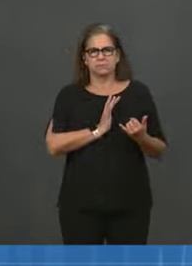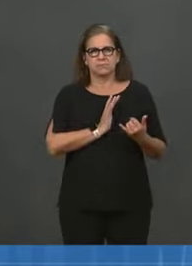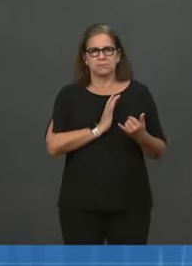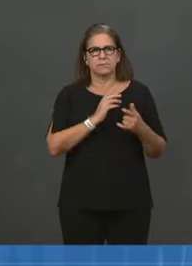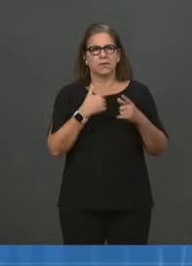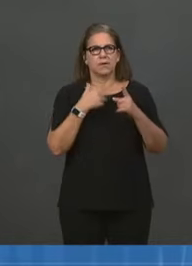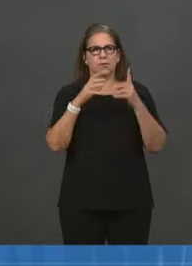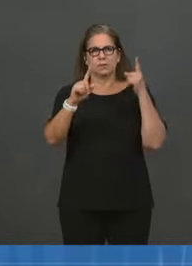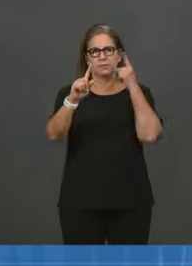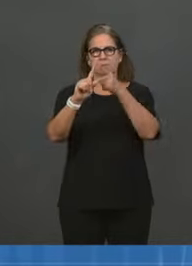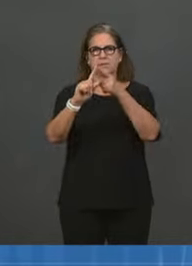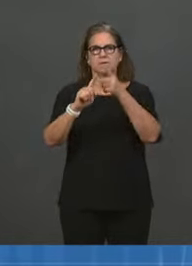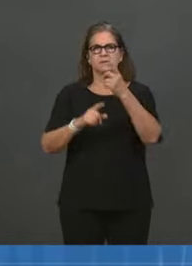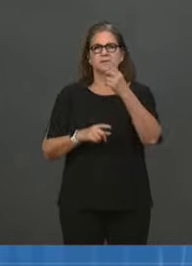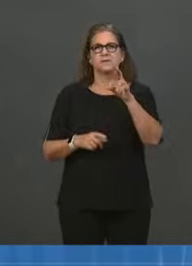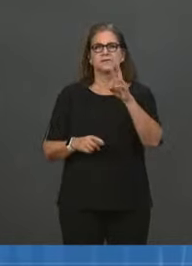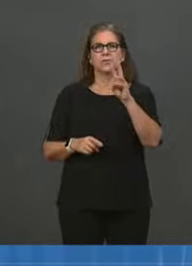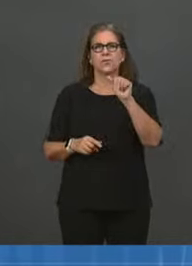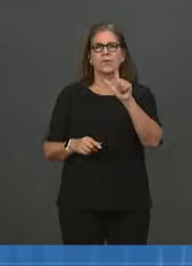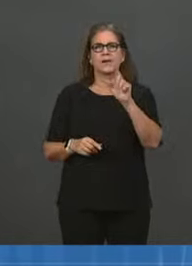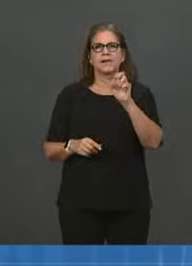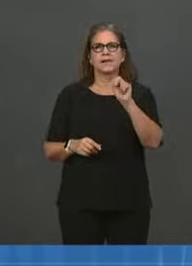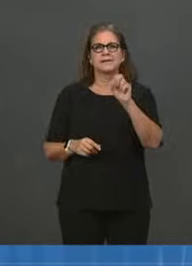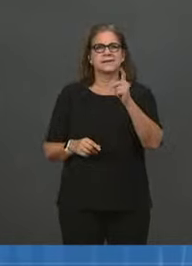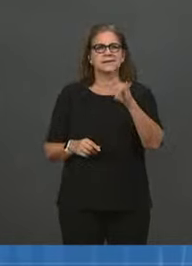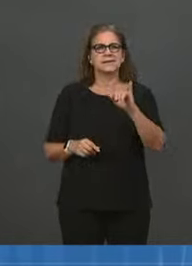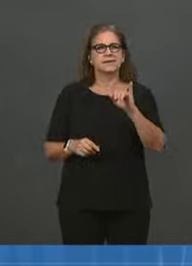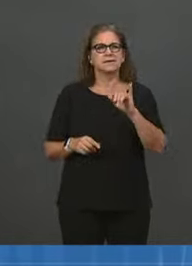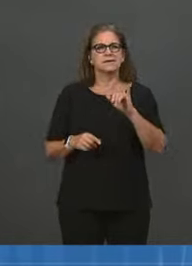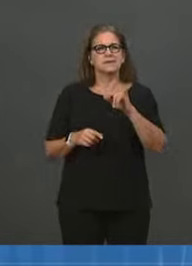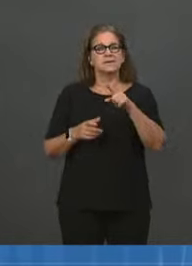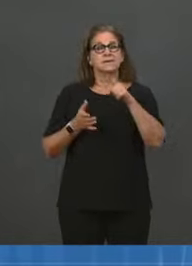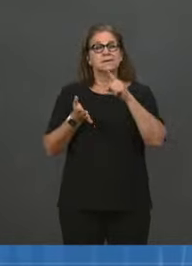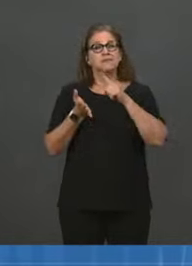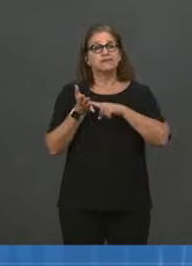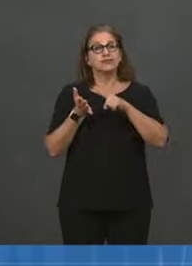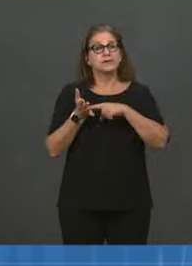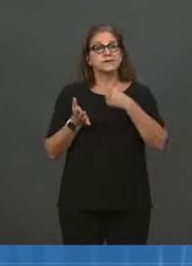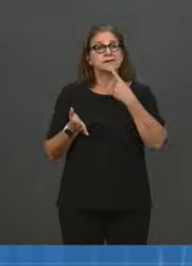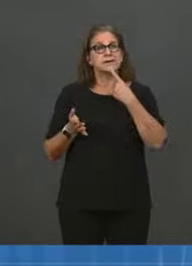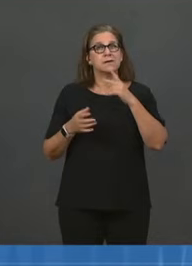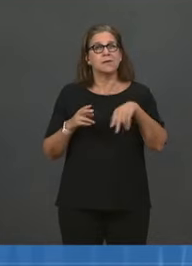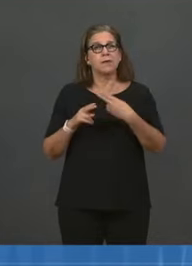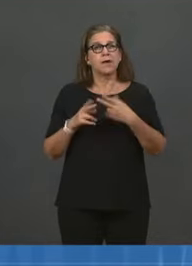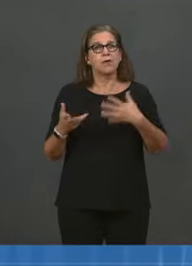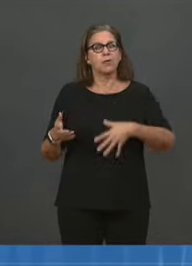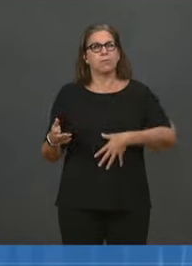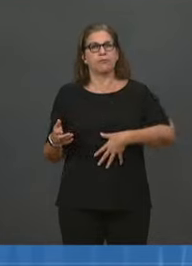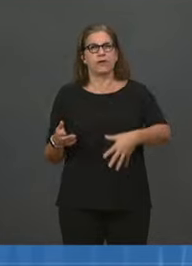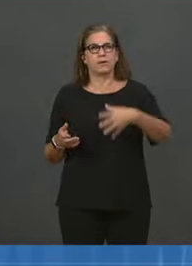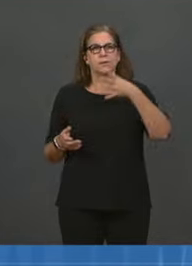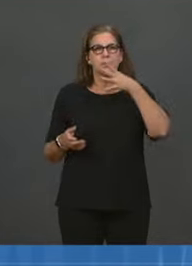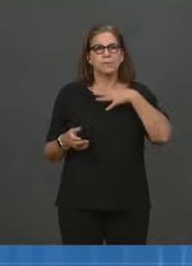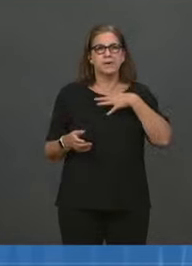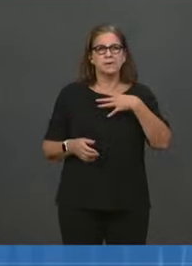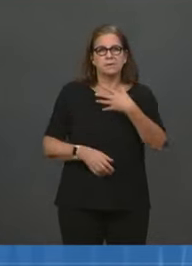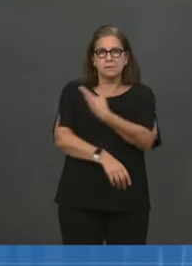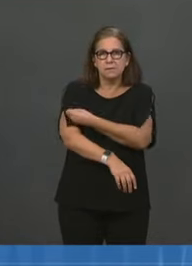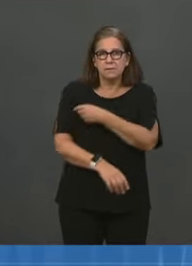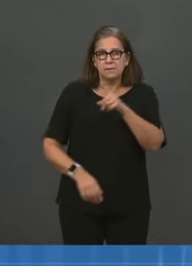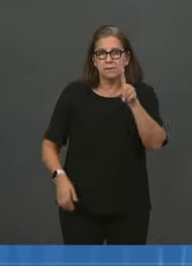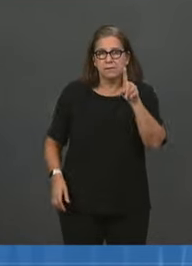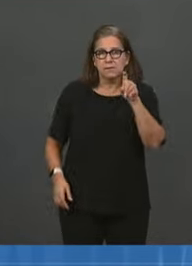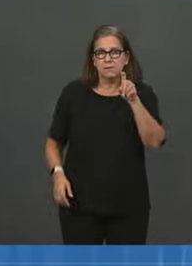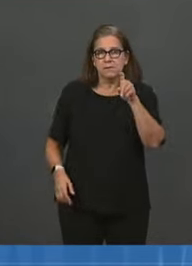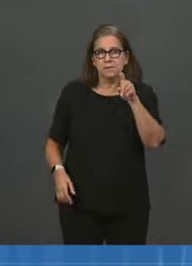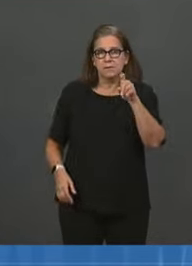the guidance for pregnant people? I do believe that's one of the underlying conditions. So are you recommending boosters for all women or all people who are pregnant?